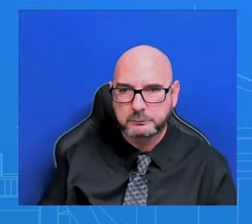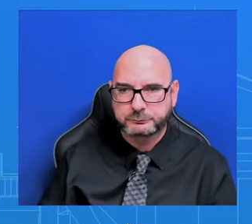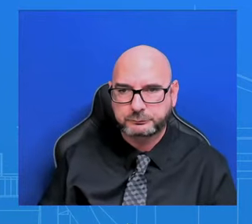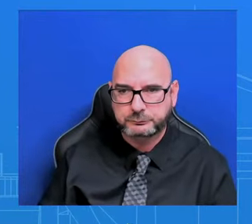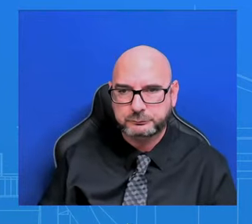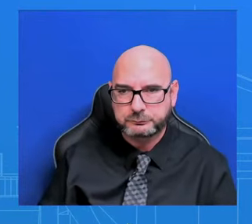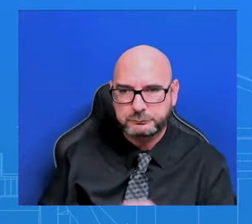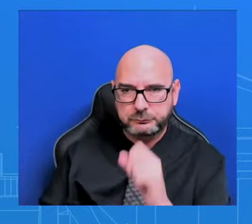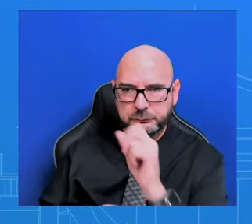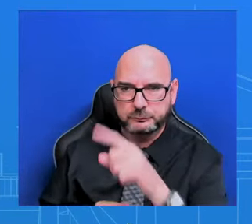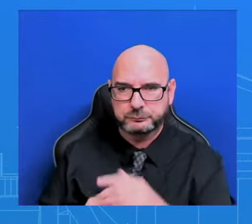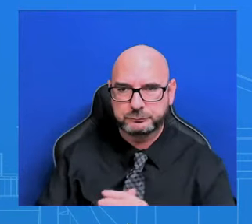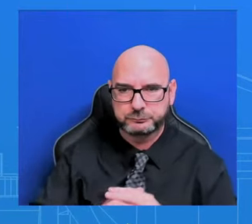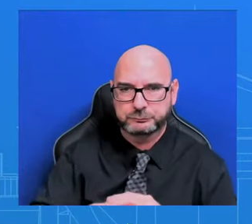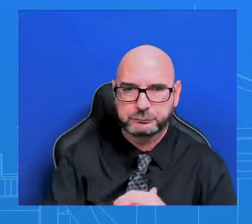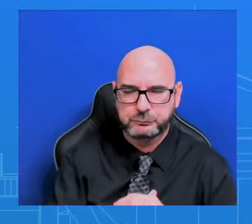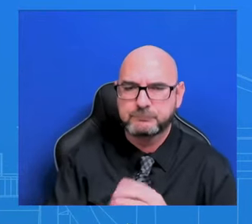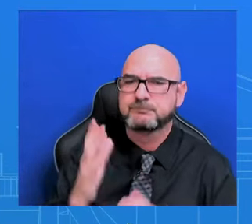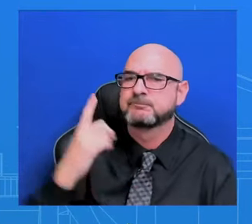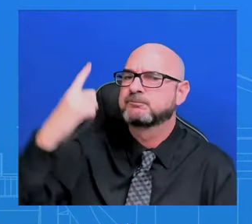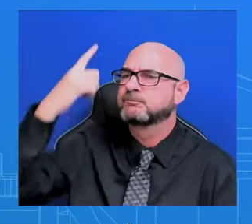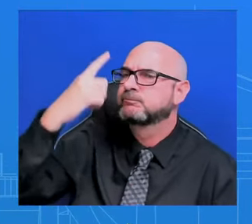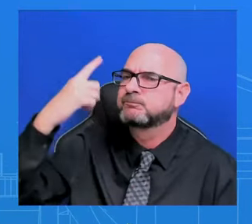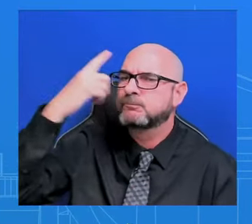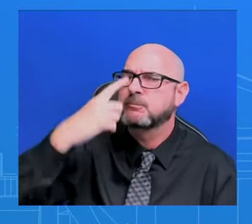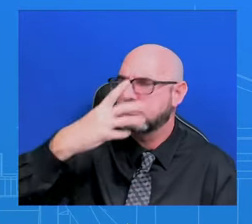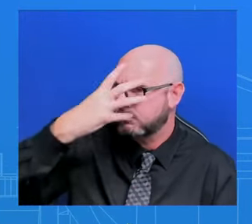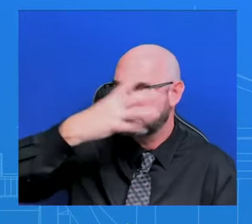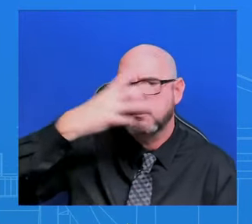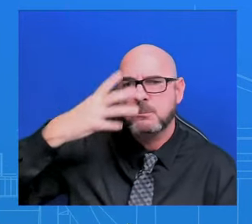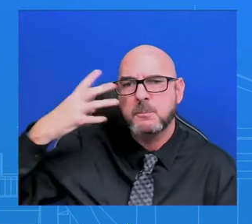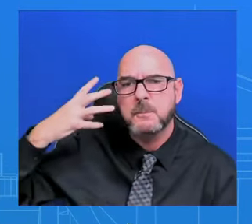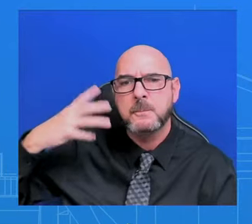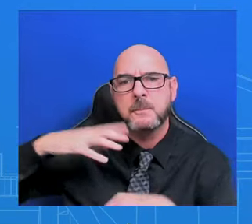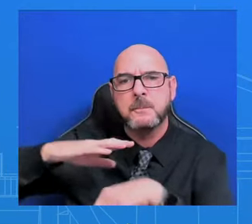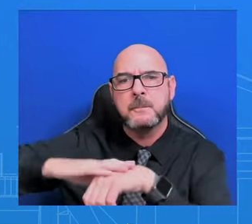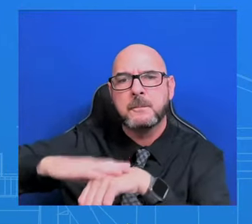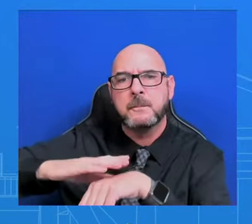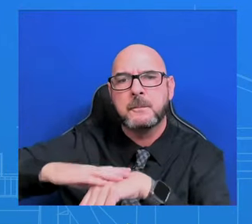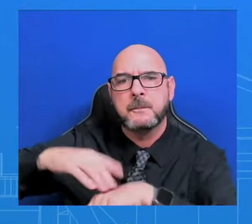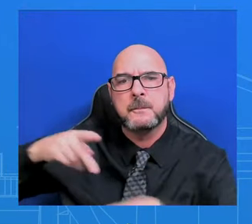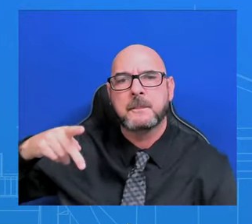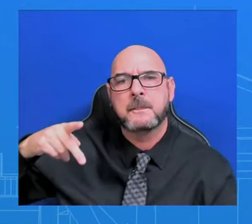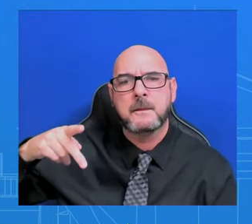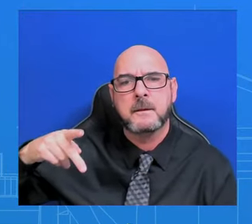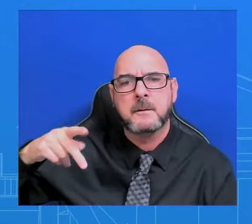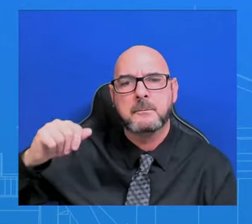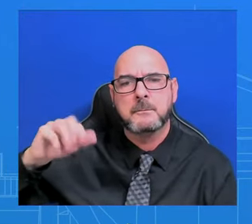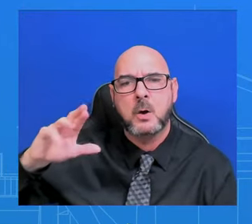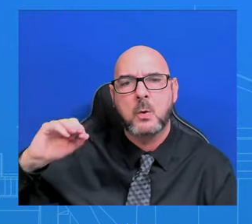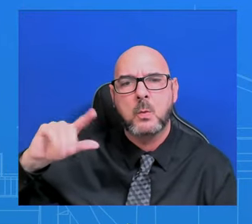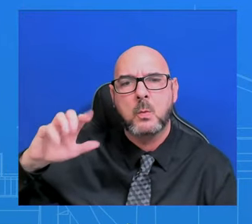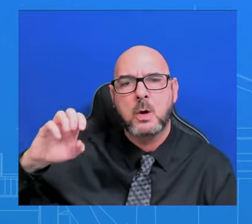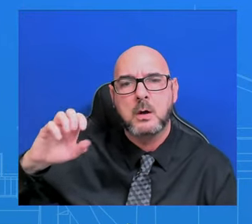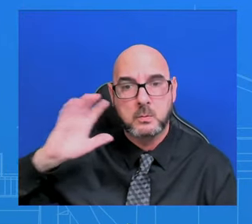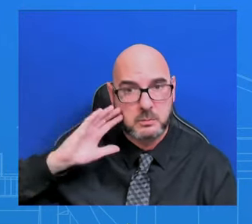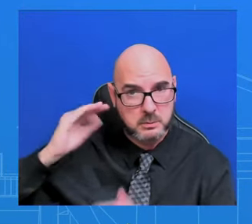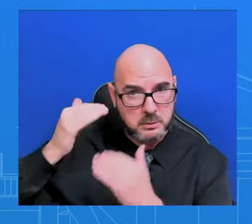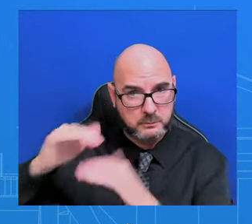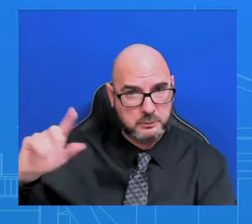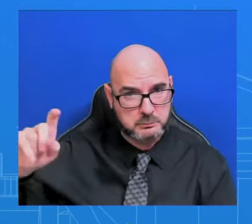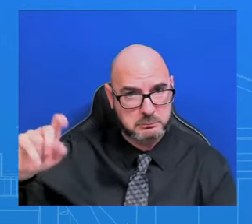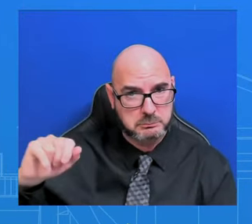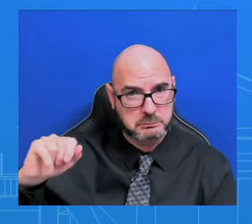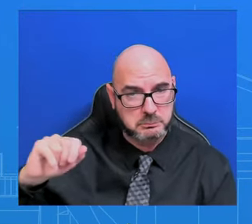parole that seems to be now at the center of Senate negotiations? I'm not going to speak to the specifics of the negotiation process, what's being discussed, the